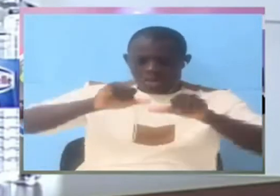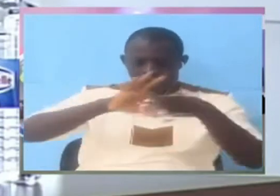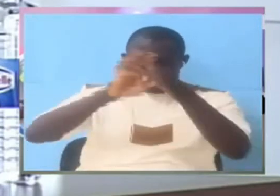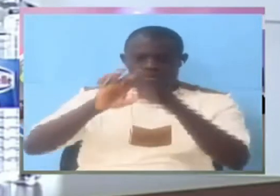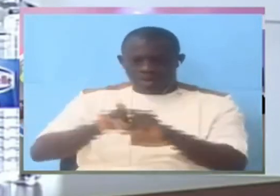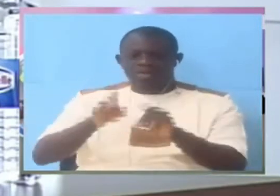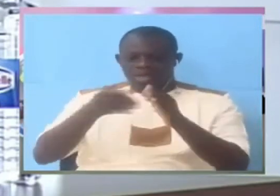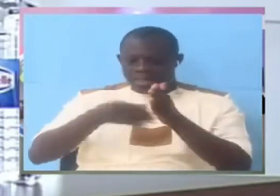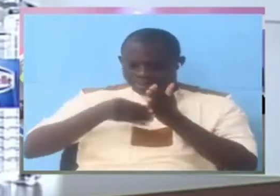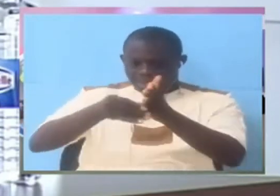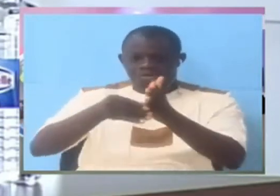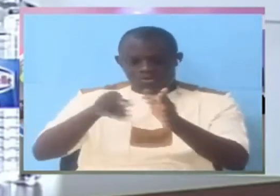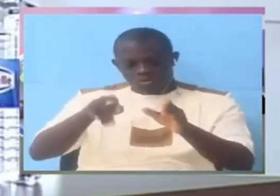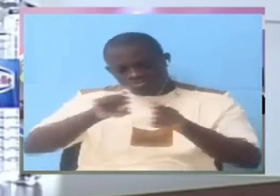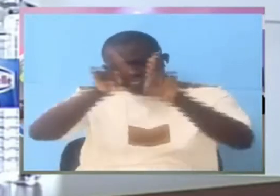general?